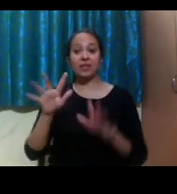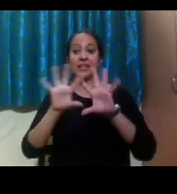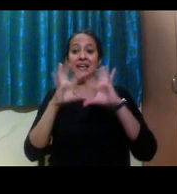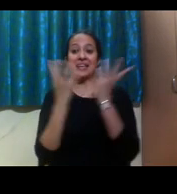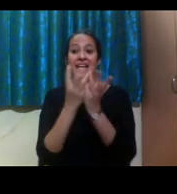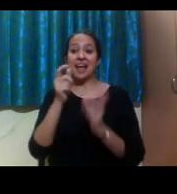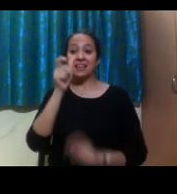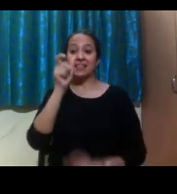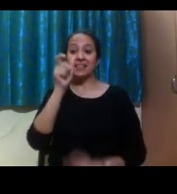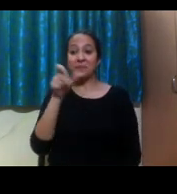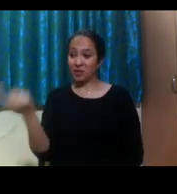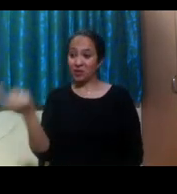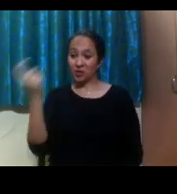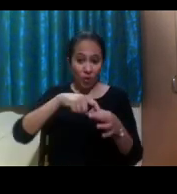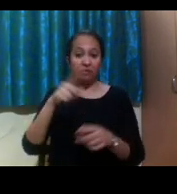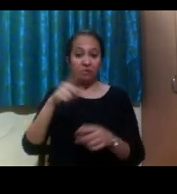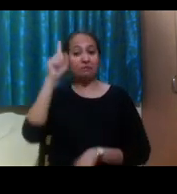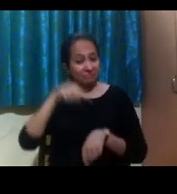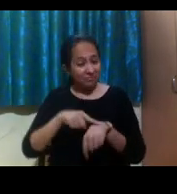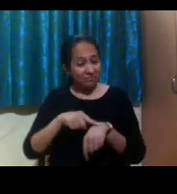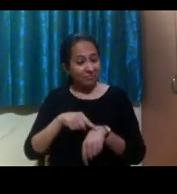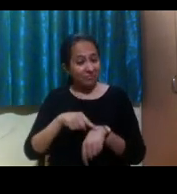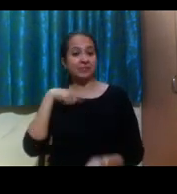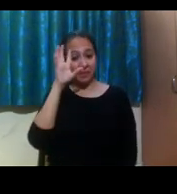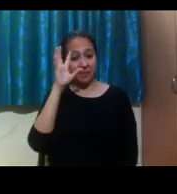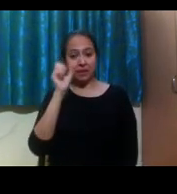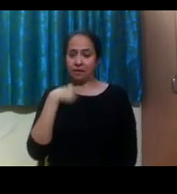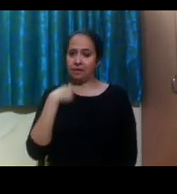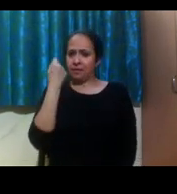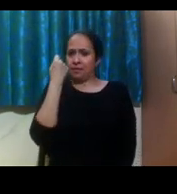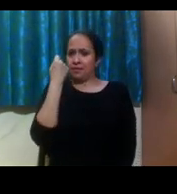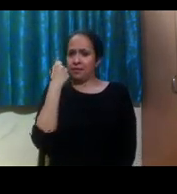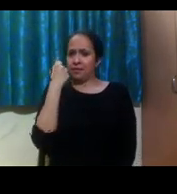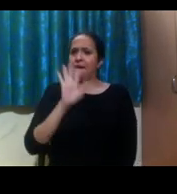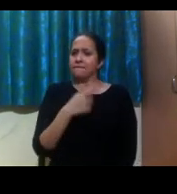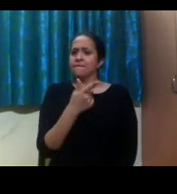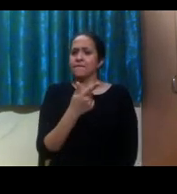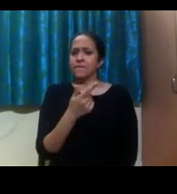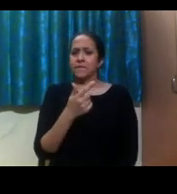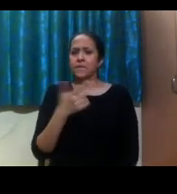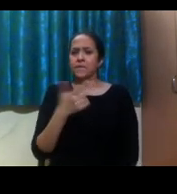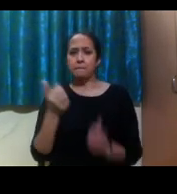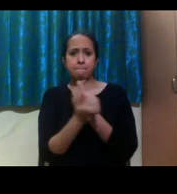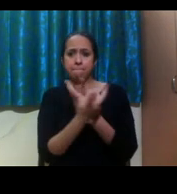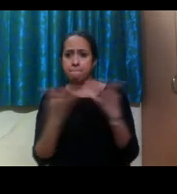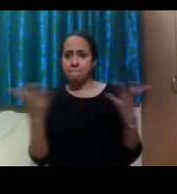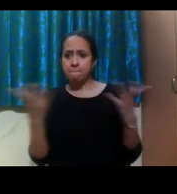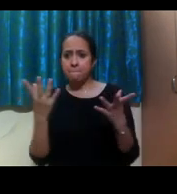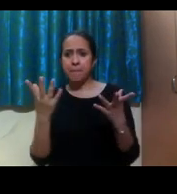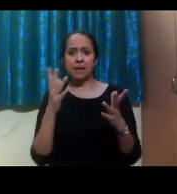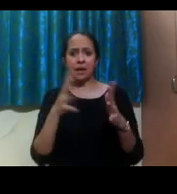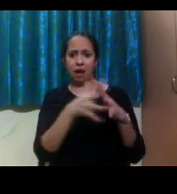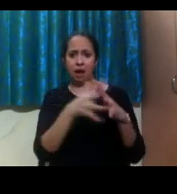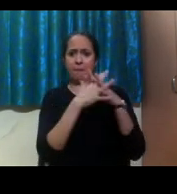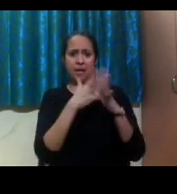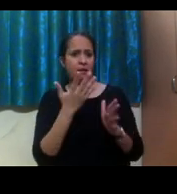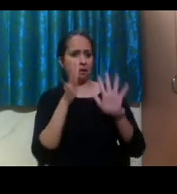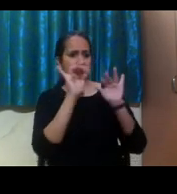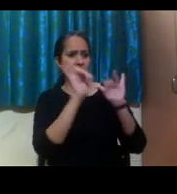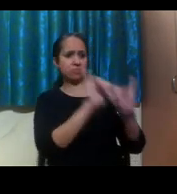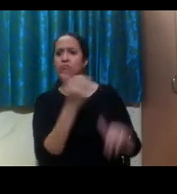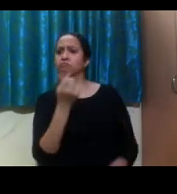And during that time, I realized that there wasn't that many international students studying in the U.S. or at our university.